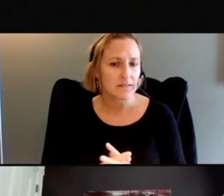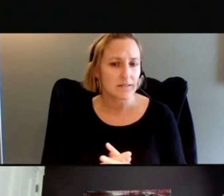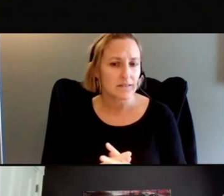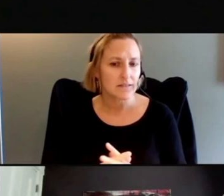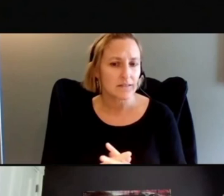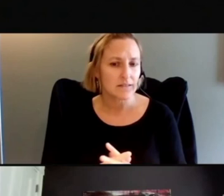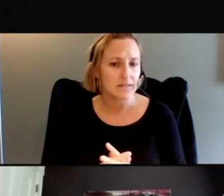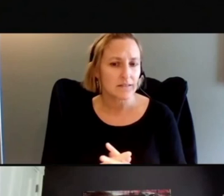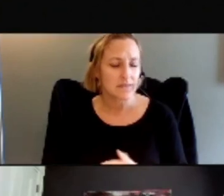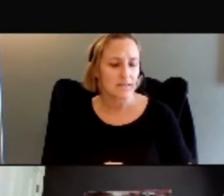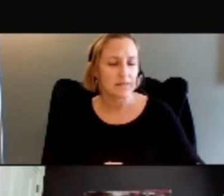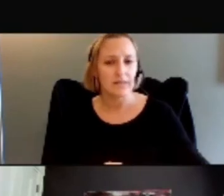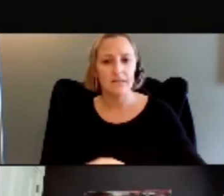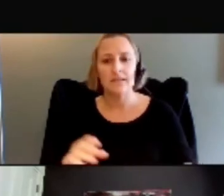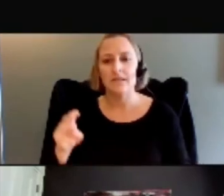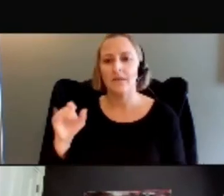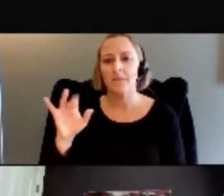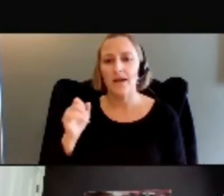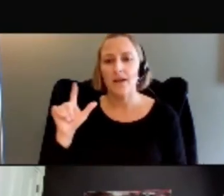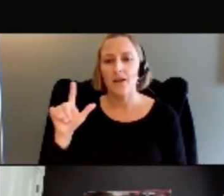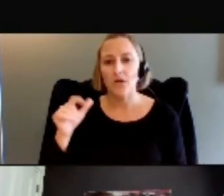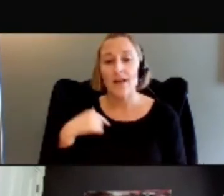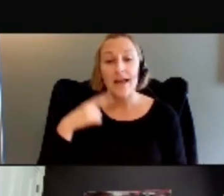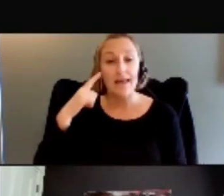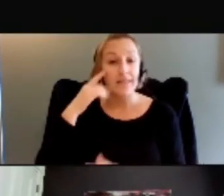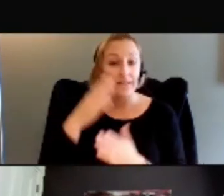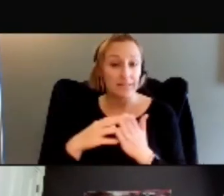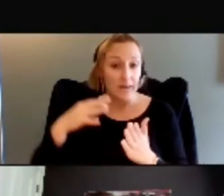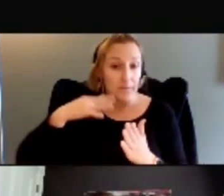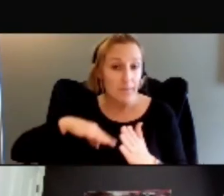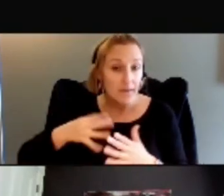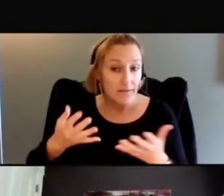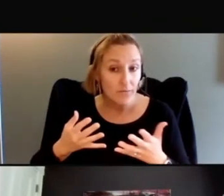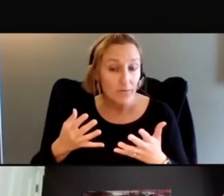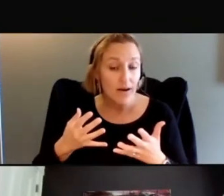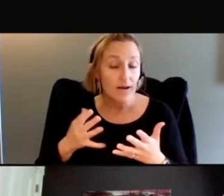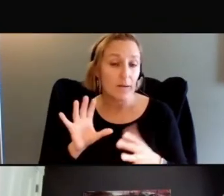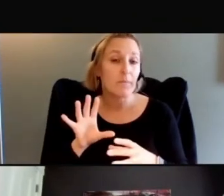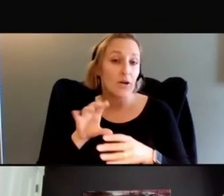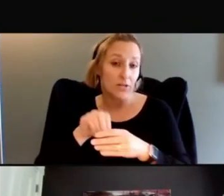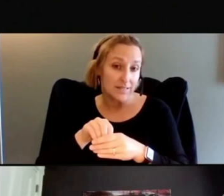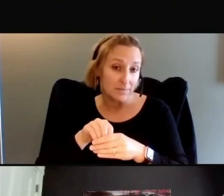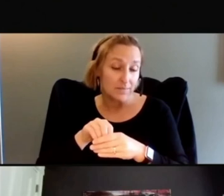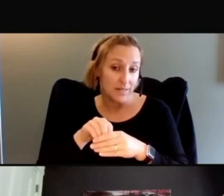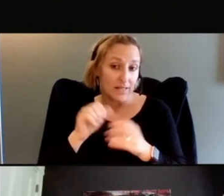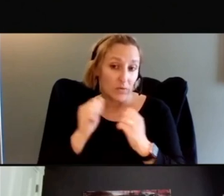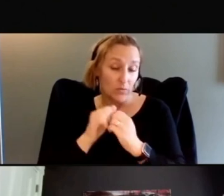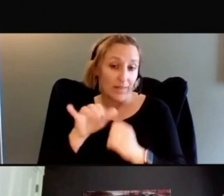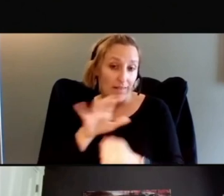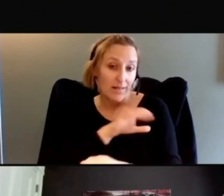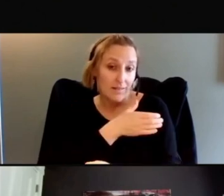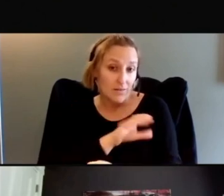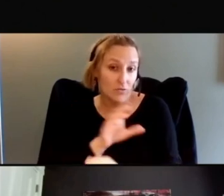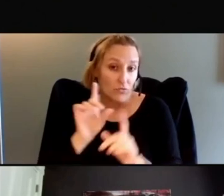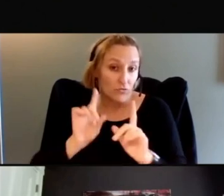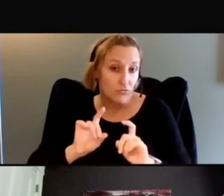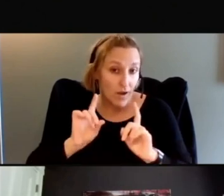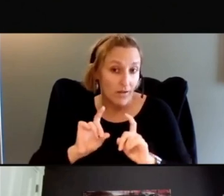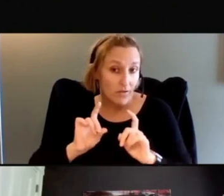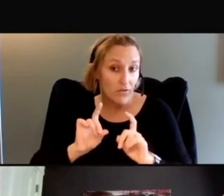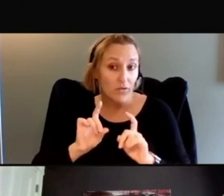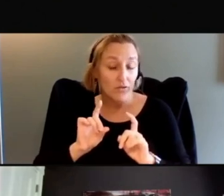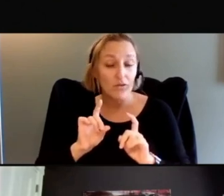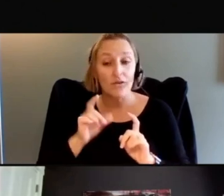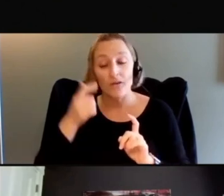Well, um, I would say some of the benefits would be obviously participating in the clinical trial. Um, especially